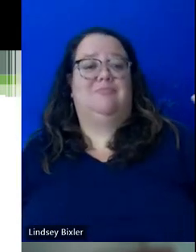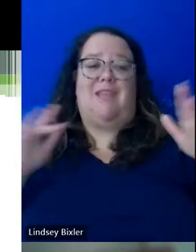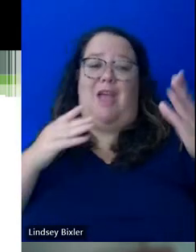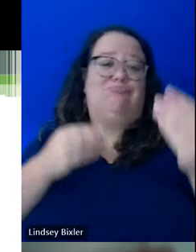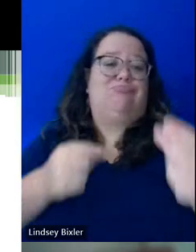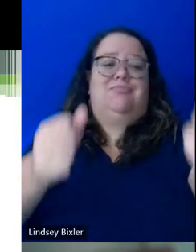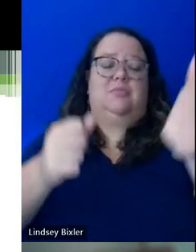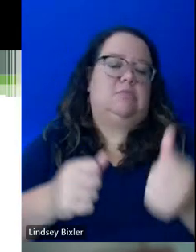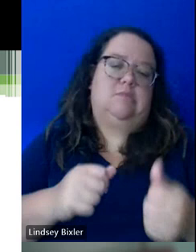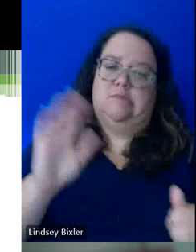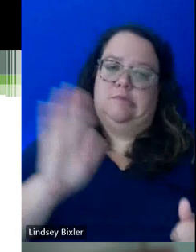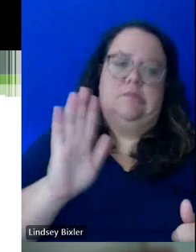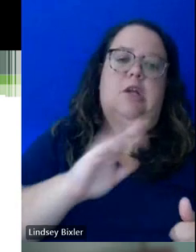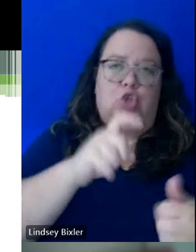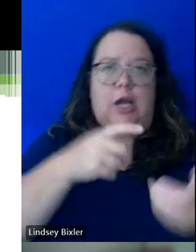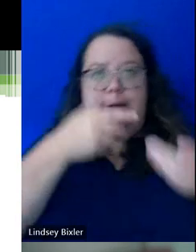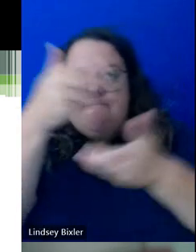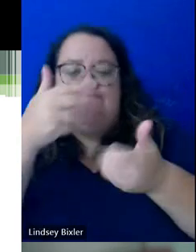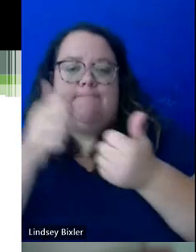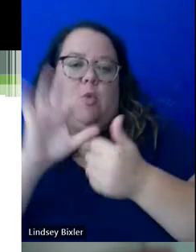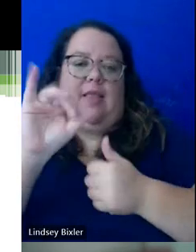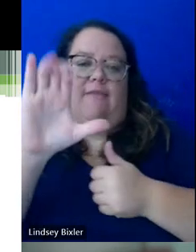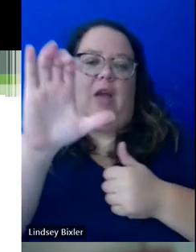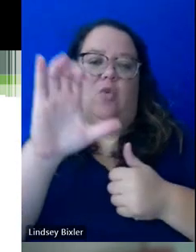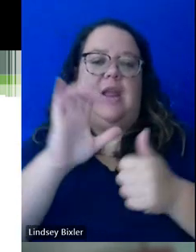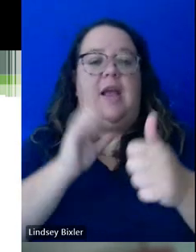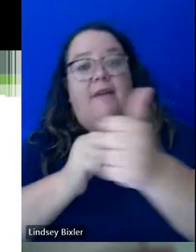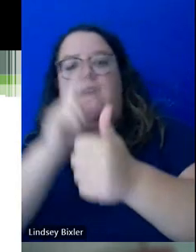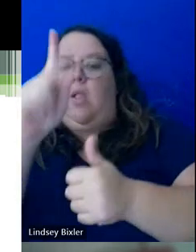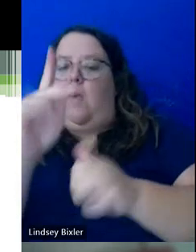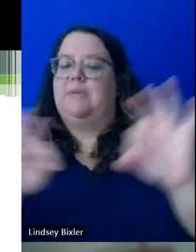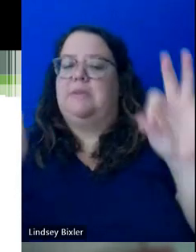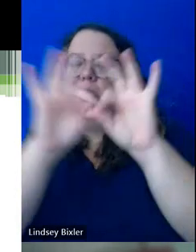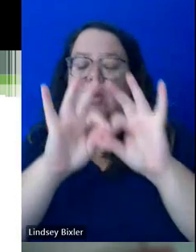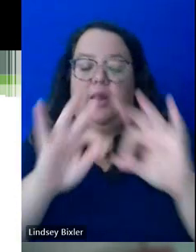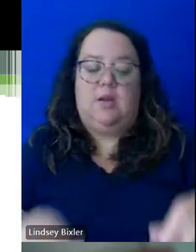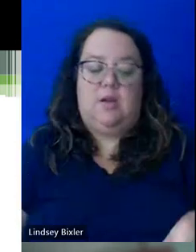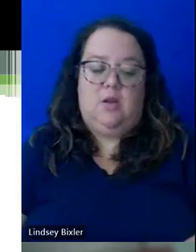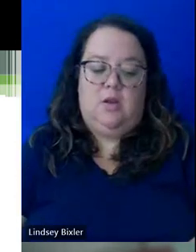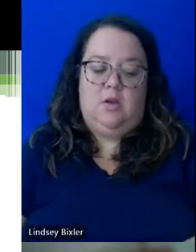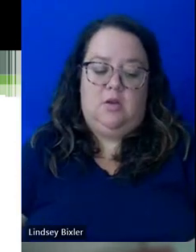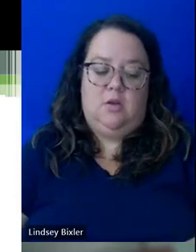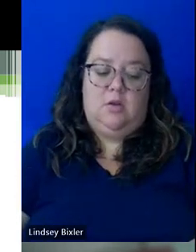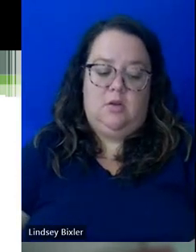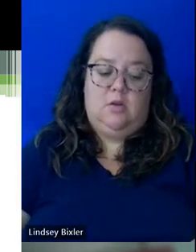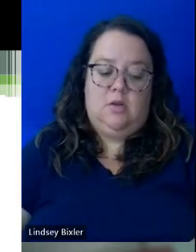of fall into place. So those kind of follow-up conversations are extremely important and the specialists in our office are always happy to help